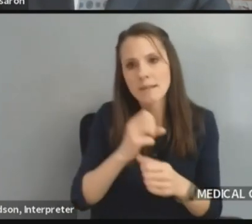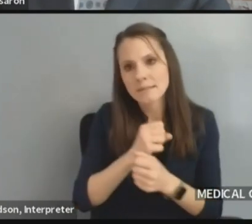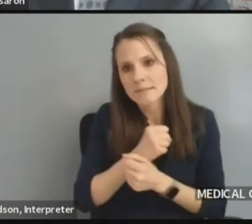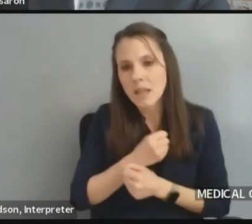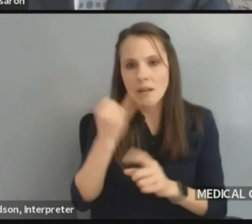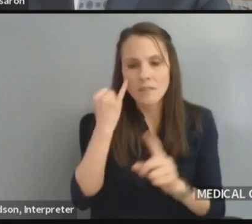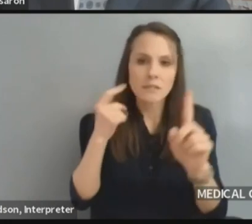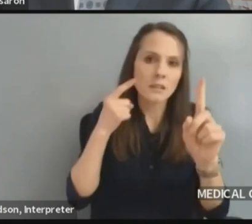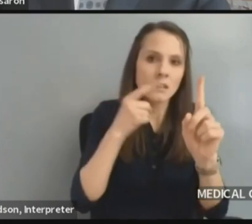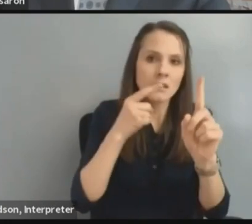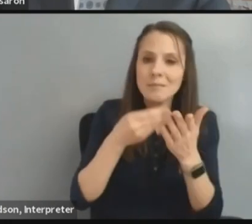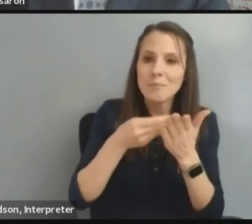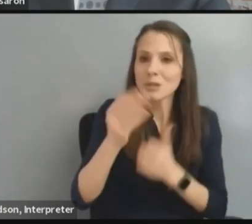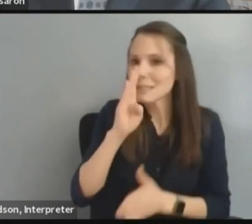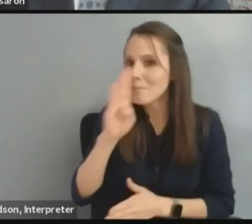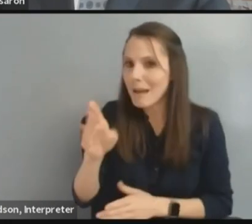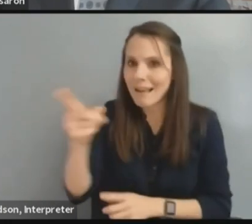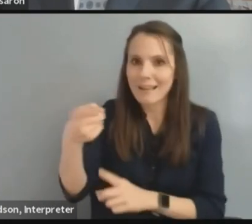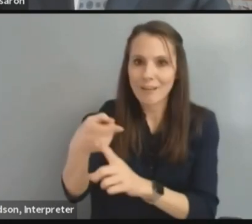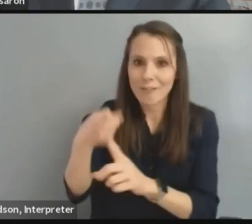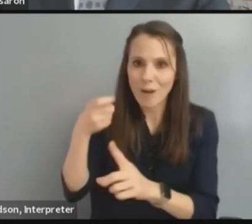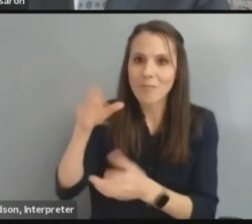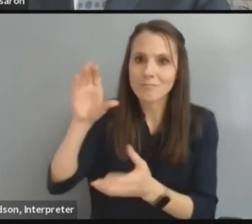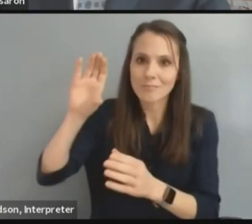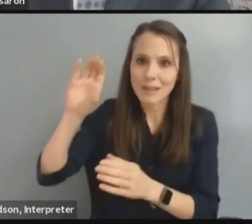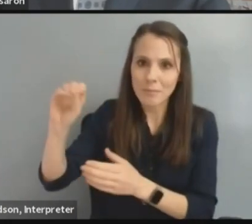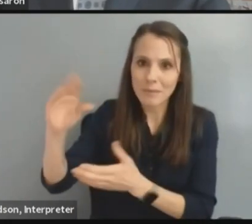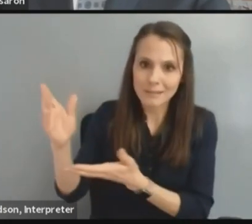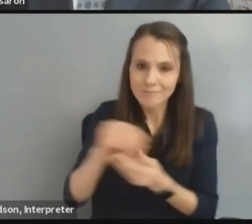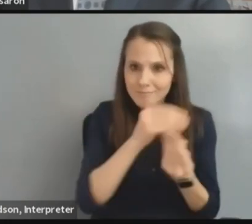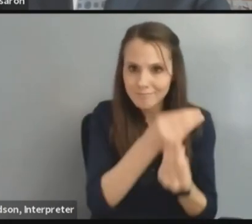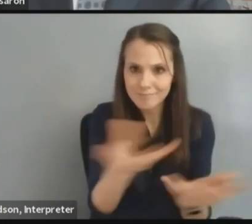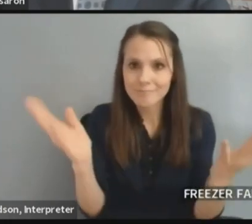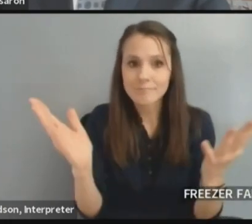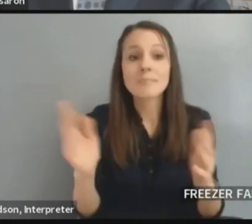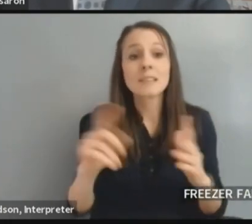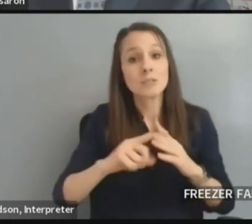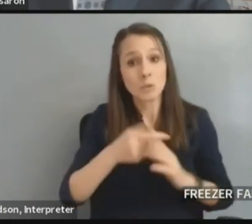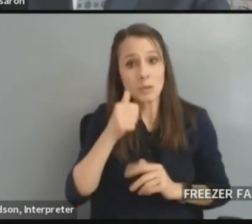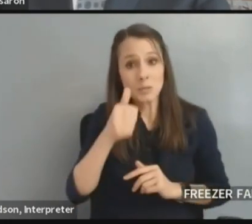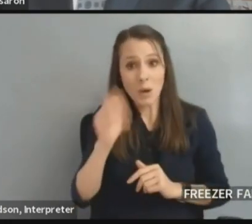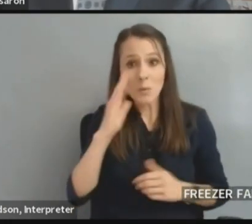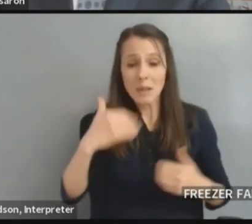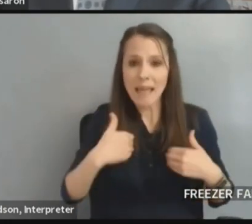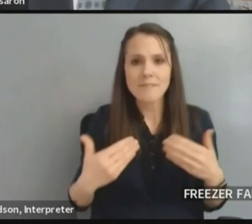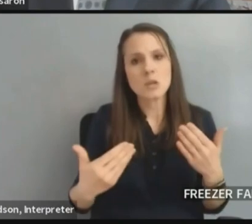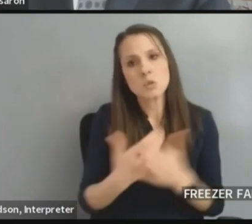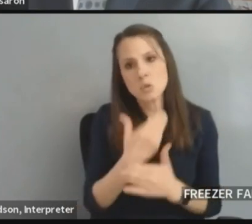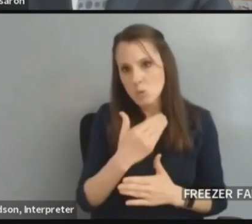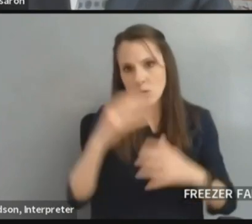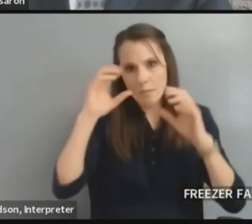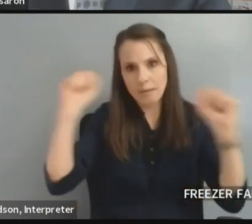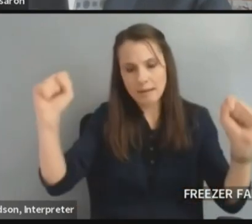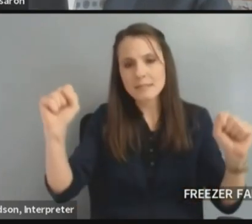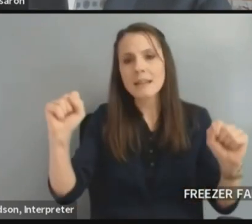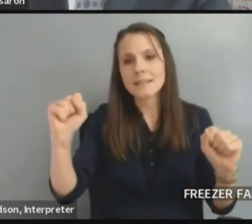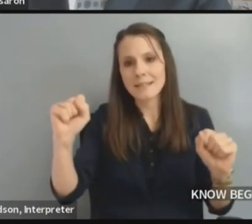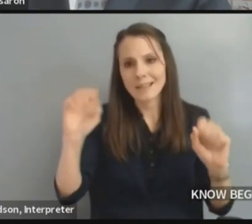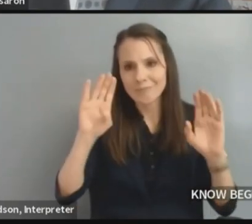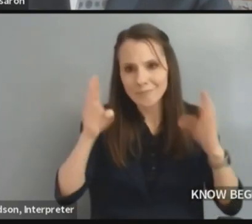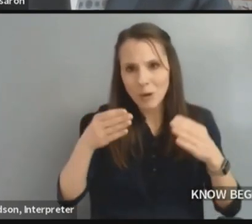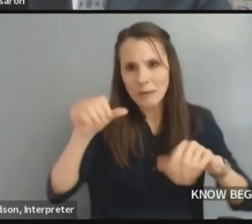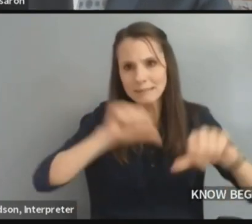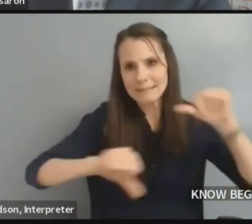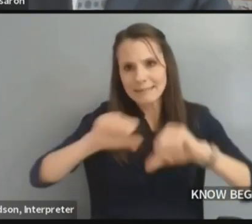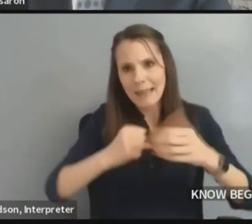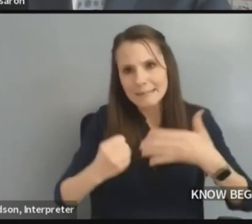at the very least. I know that beginning tomorrow, we'll have a new administration that takes the science very seriously. I have great confidence